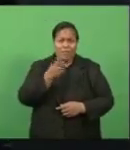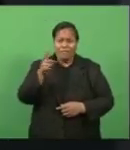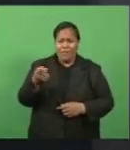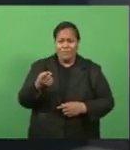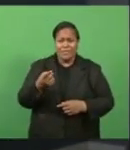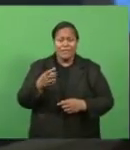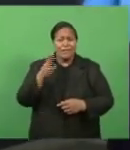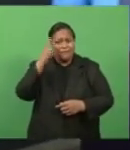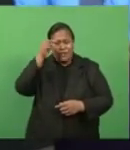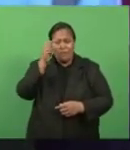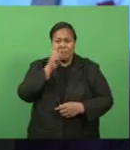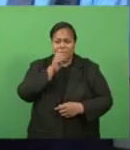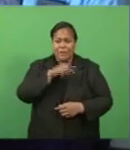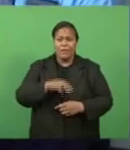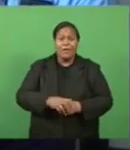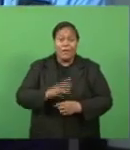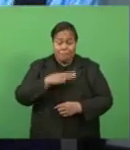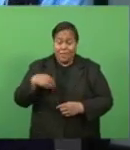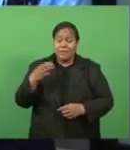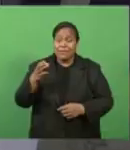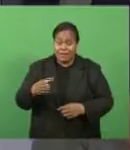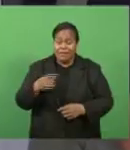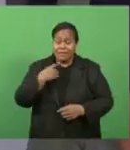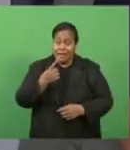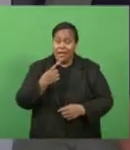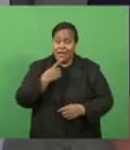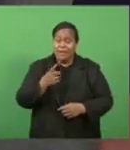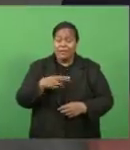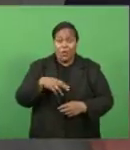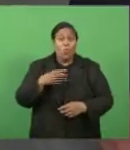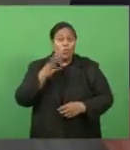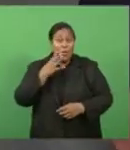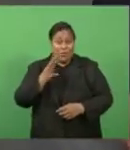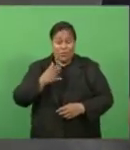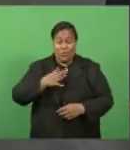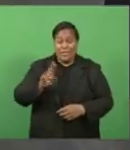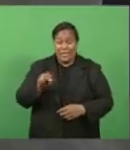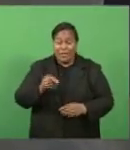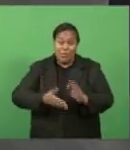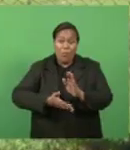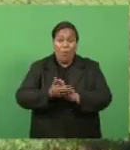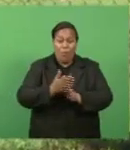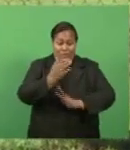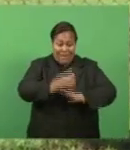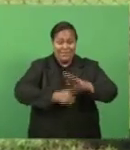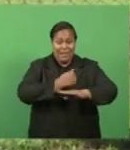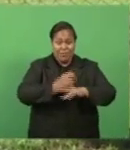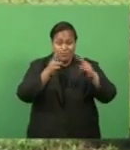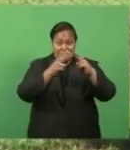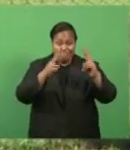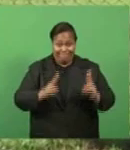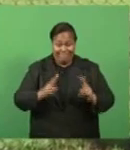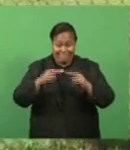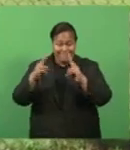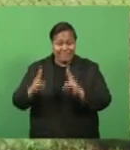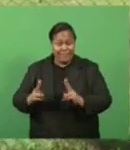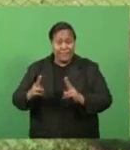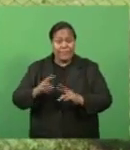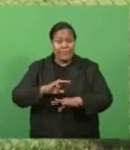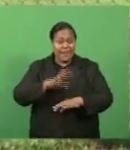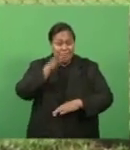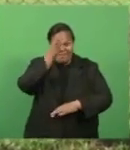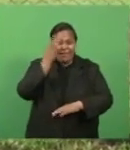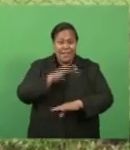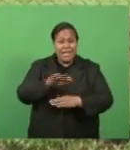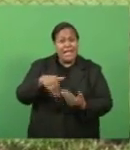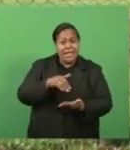maintains, though, that where possible, Fijians need to take advantage of the established fever clinics. Apart from the fever clinic, we ask people